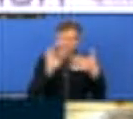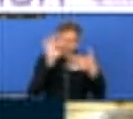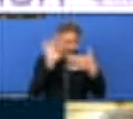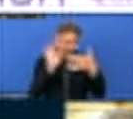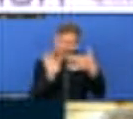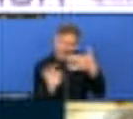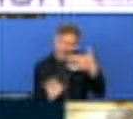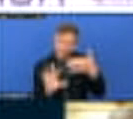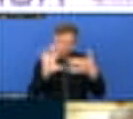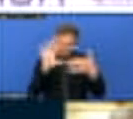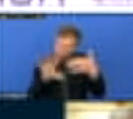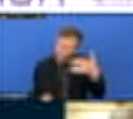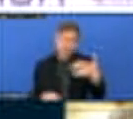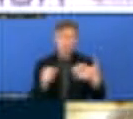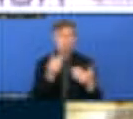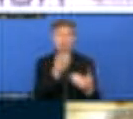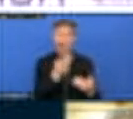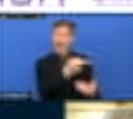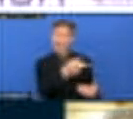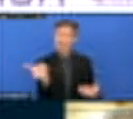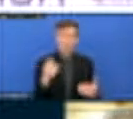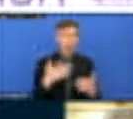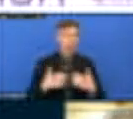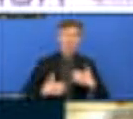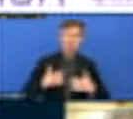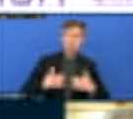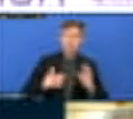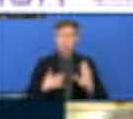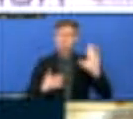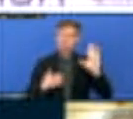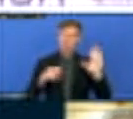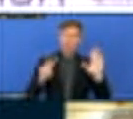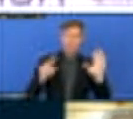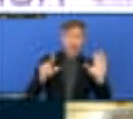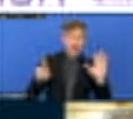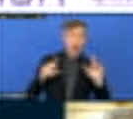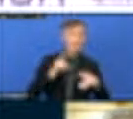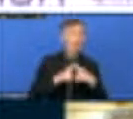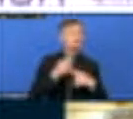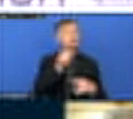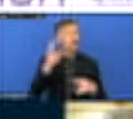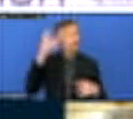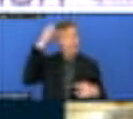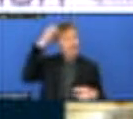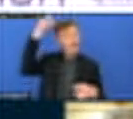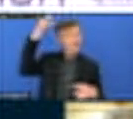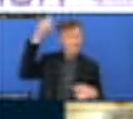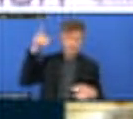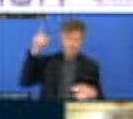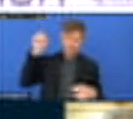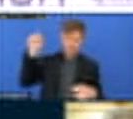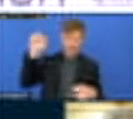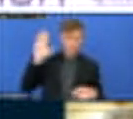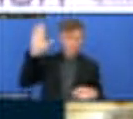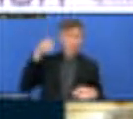VLRs and also national governments, actually, that would like to promote subnational reviews. So that is ready. That is available. We are here to support you with our partners.